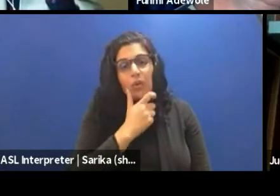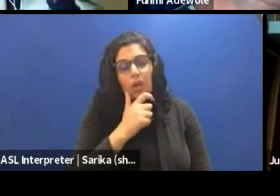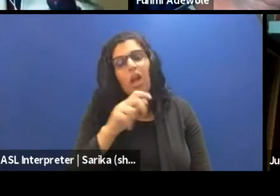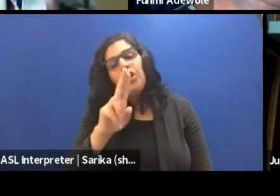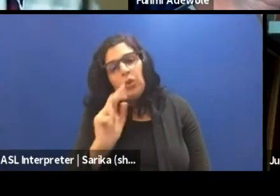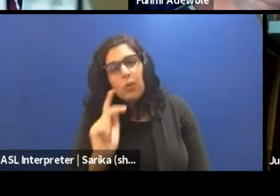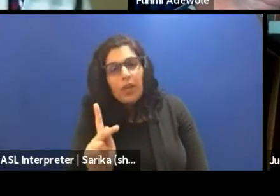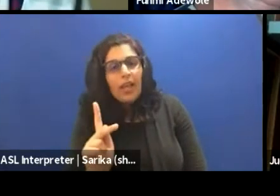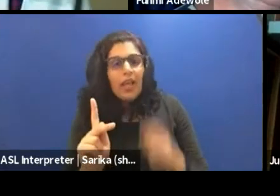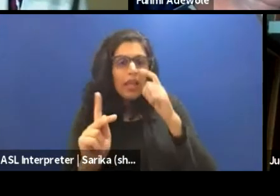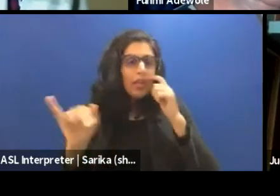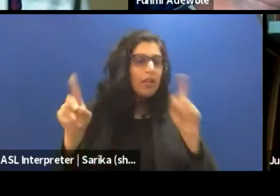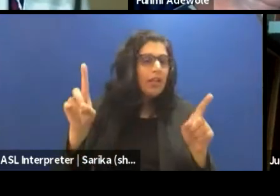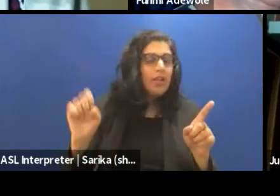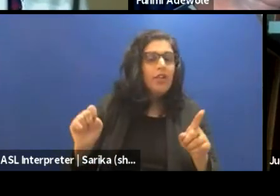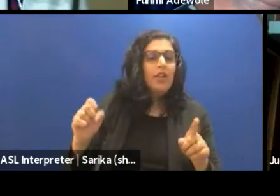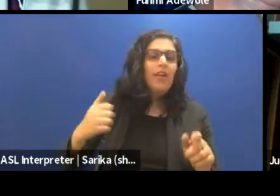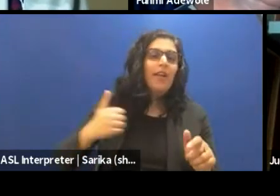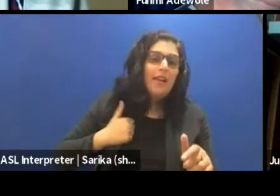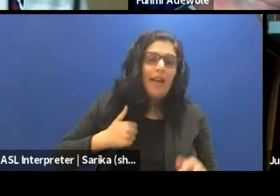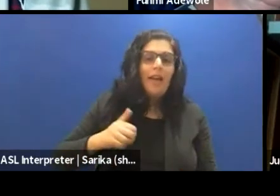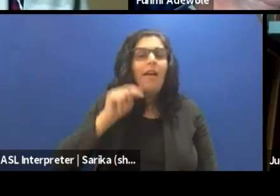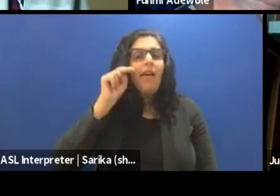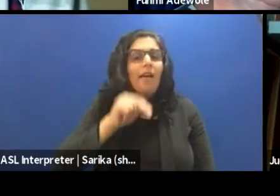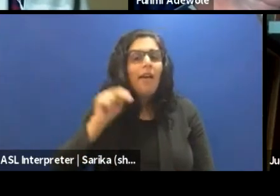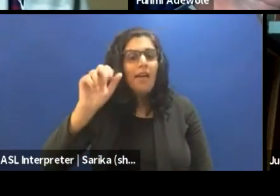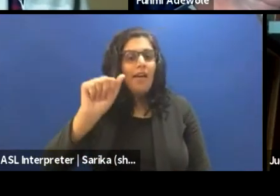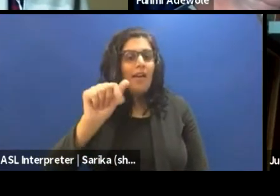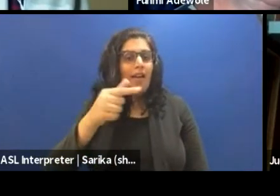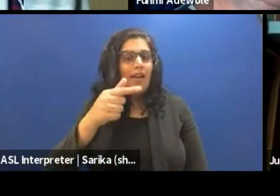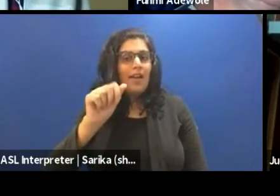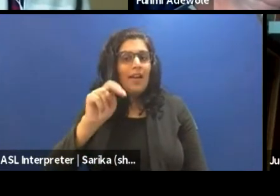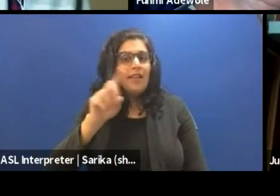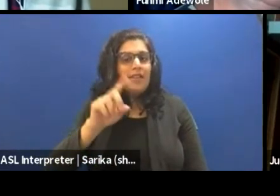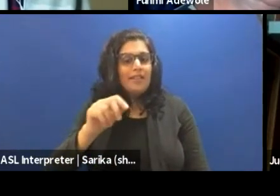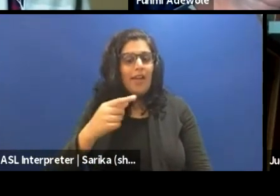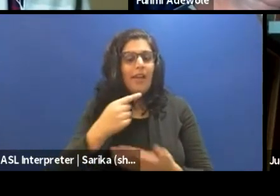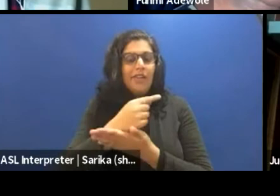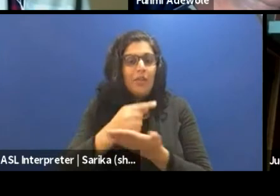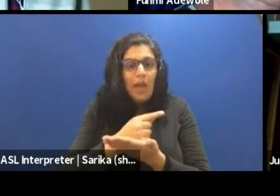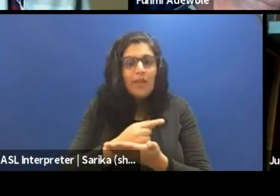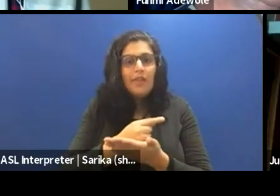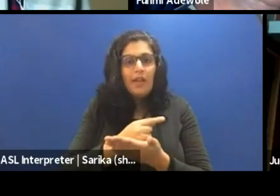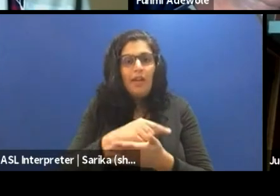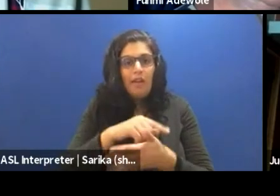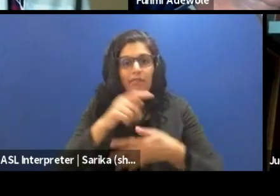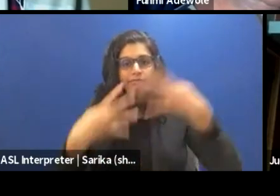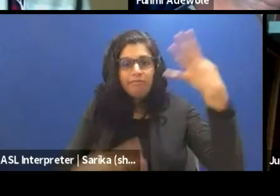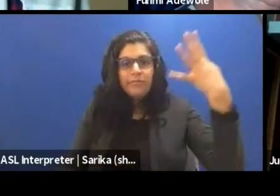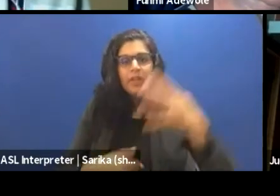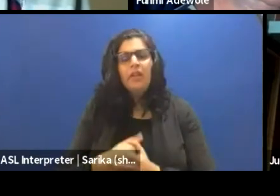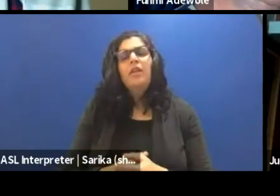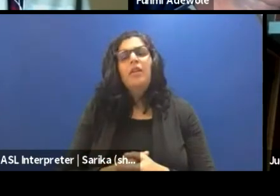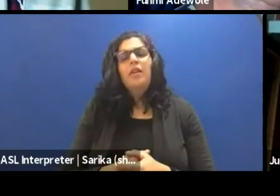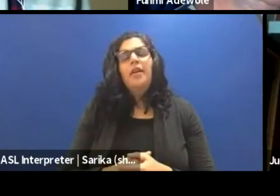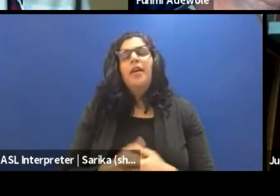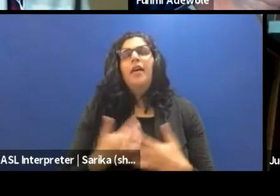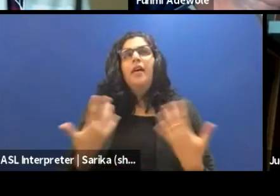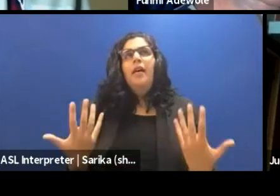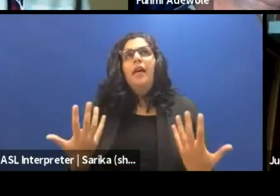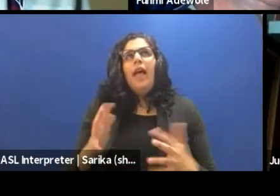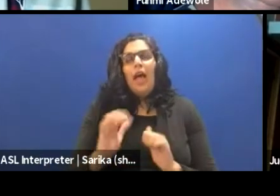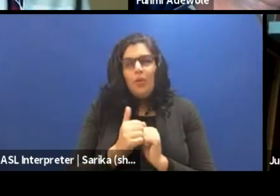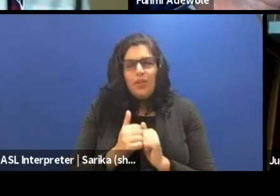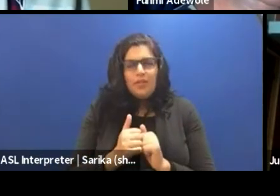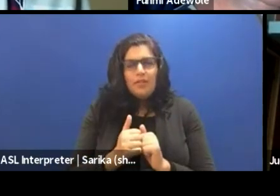Jude, you kind of straddle Canada, Nigeria, Aganza, Uganda, and other places. What, how does